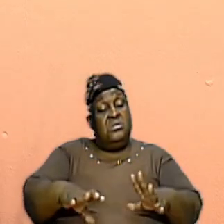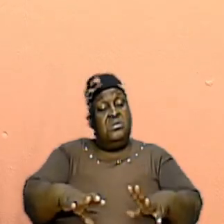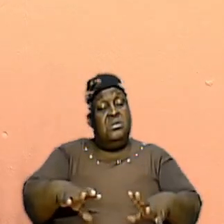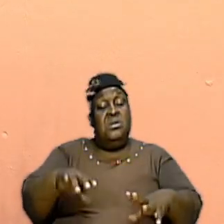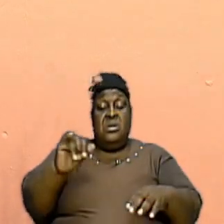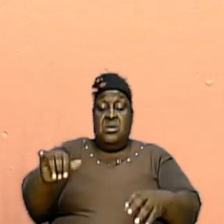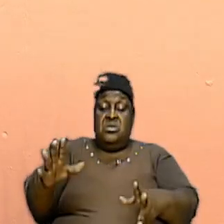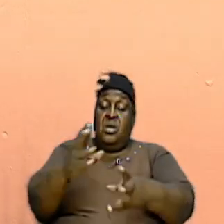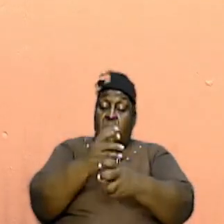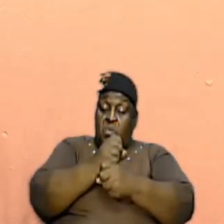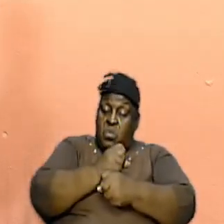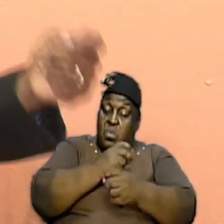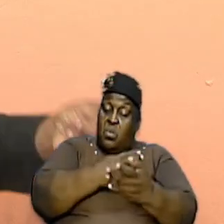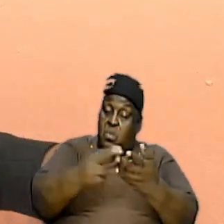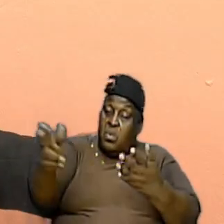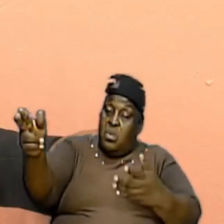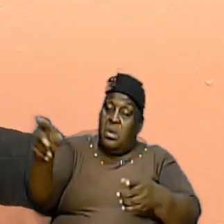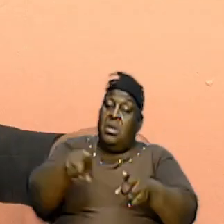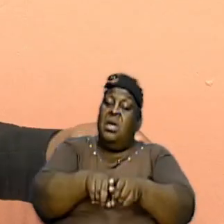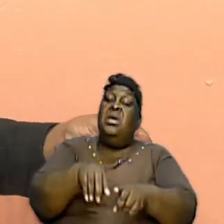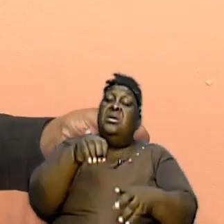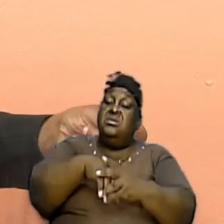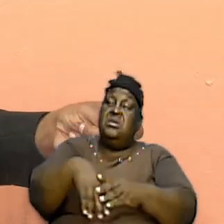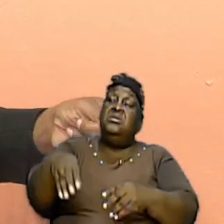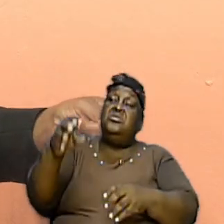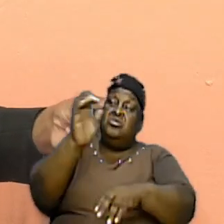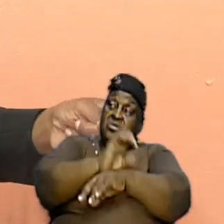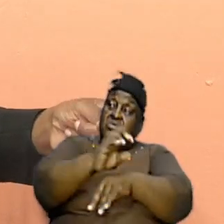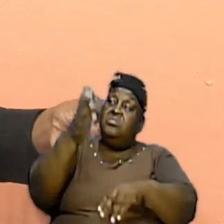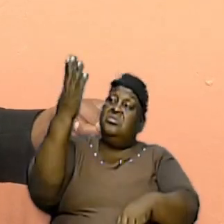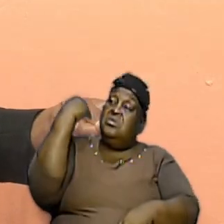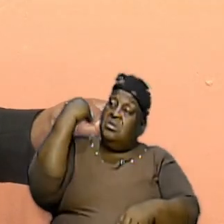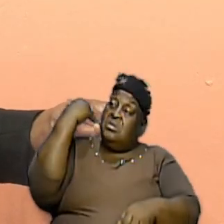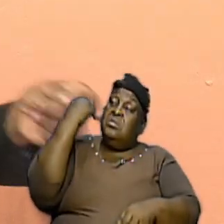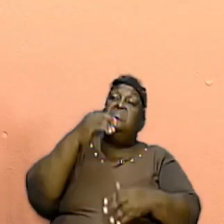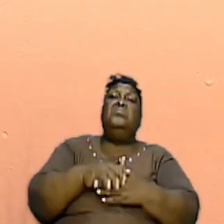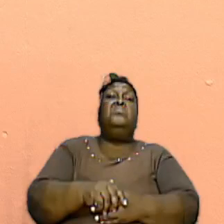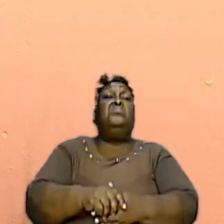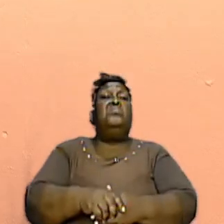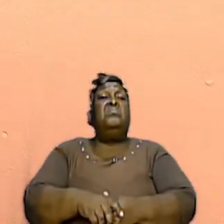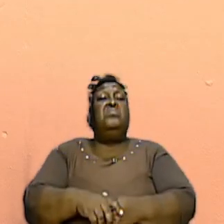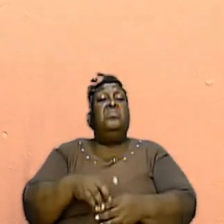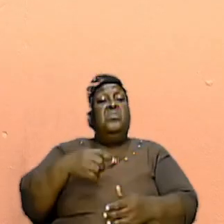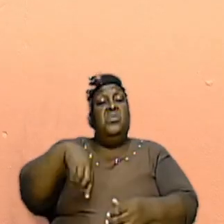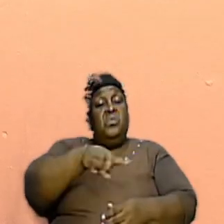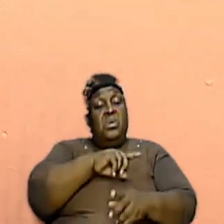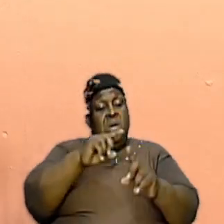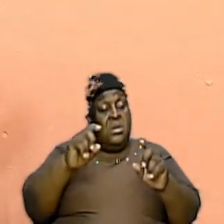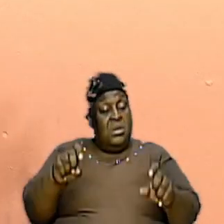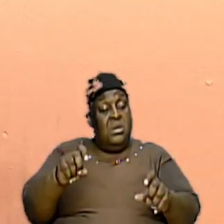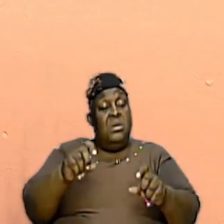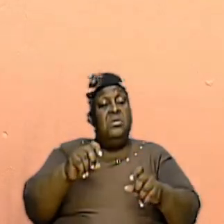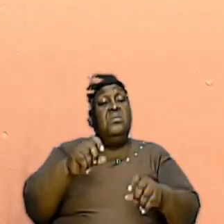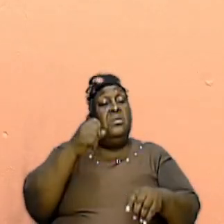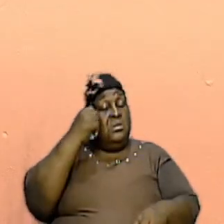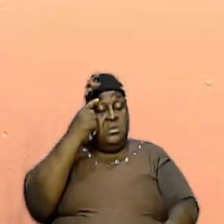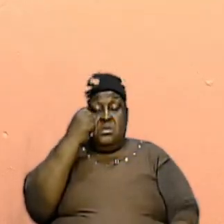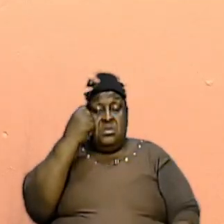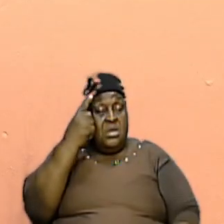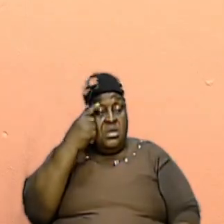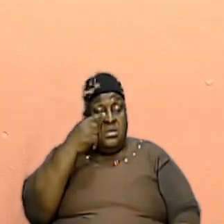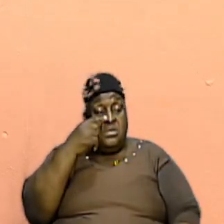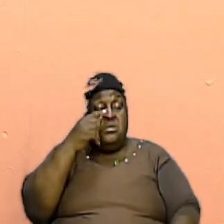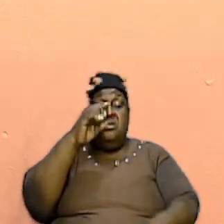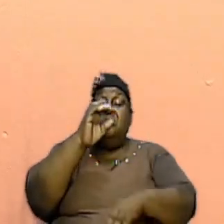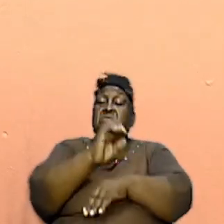requires us to be holy as he did require of the people that were in the tabernacle and we need to understand this. We are going to see that